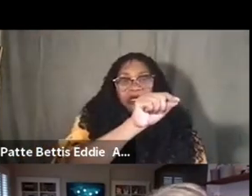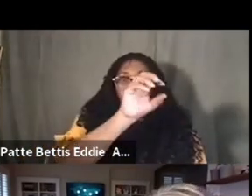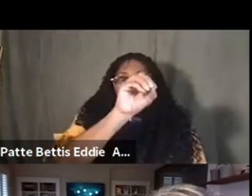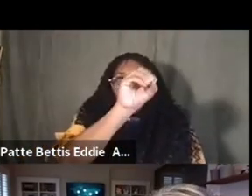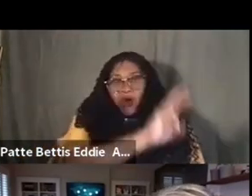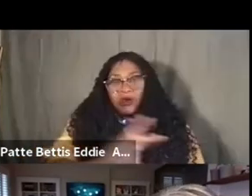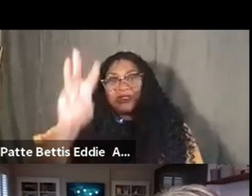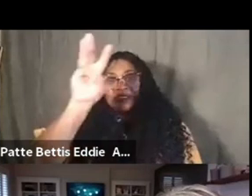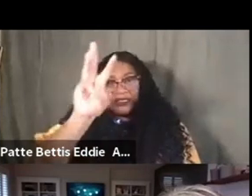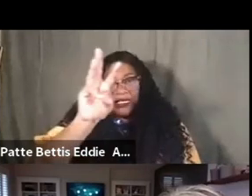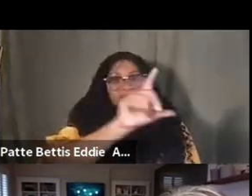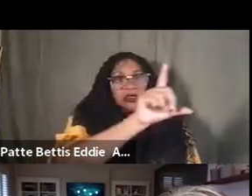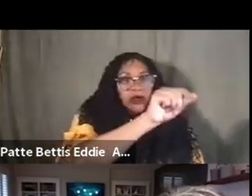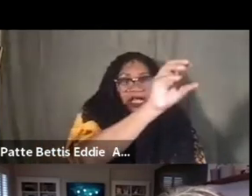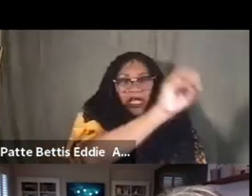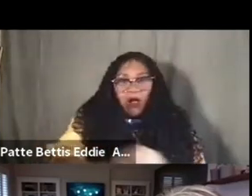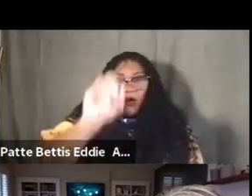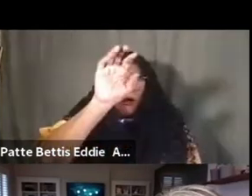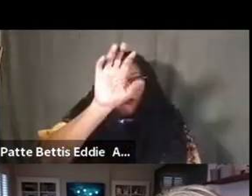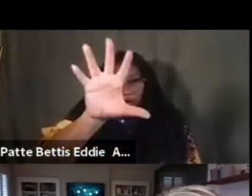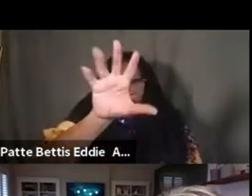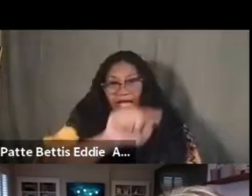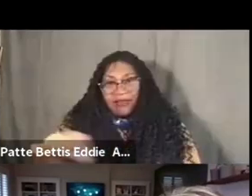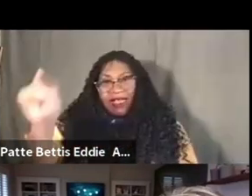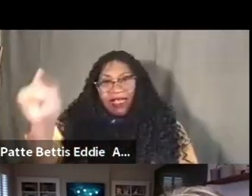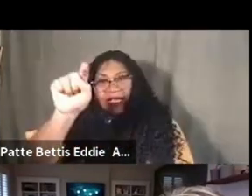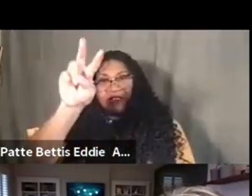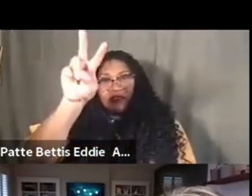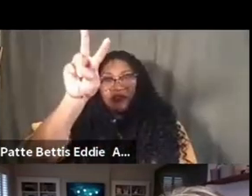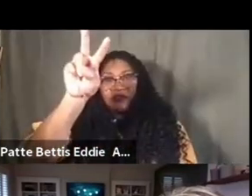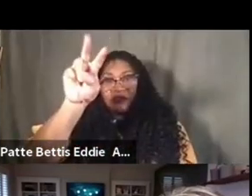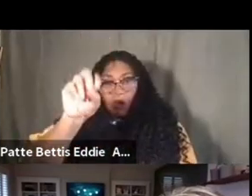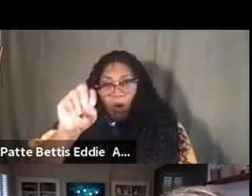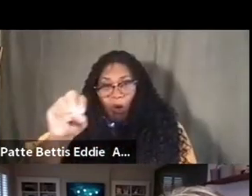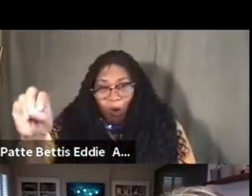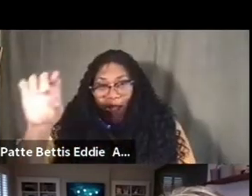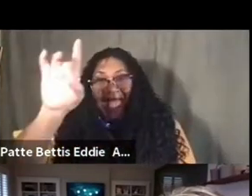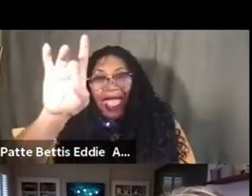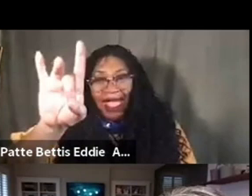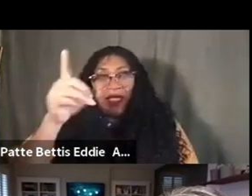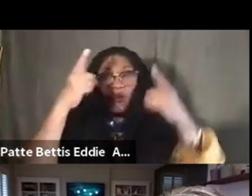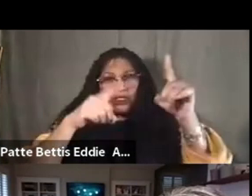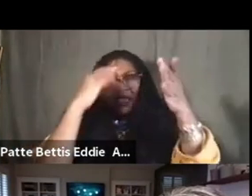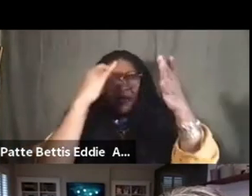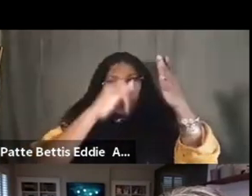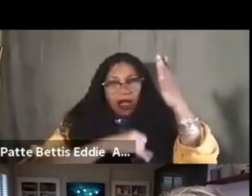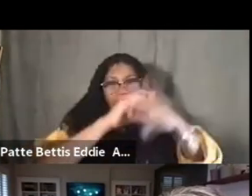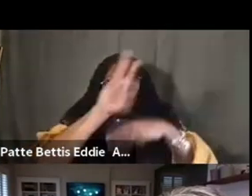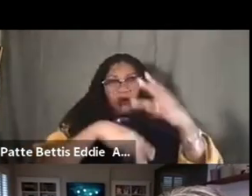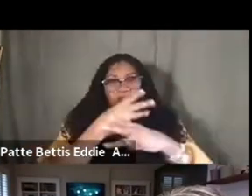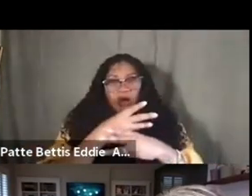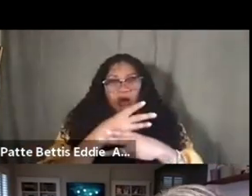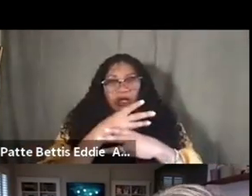2005 and 2008, you had, what was going on in the art world was suburbia, suburbia,